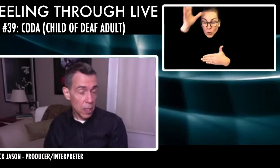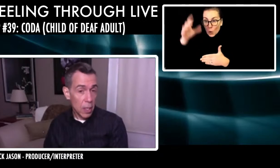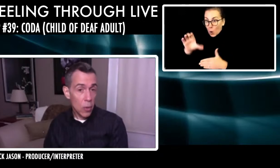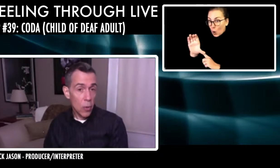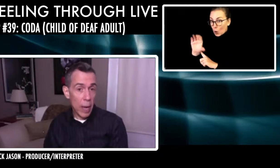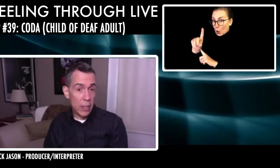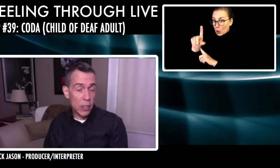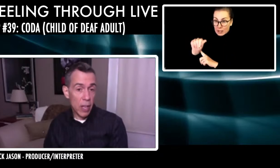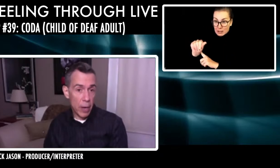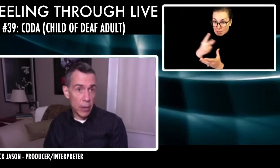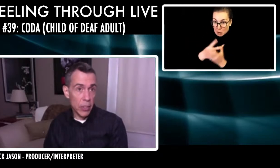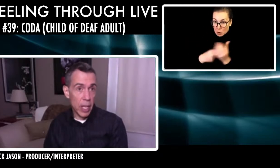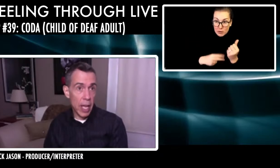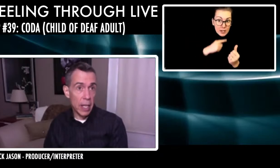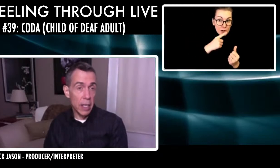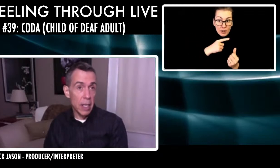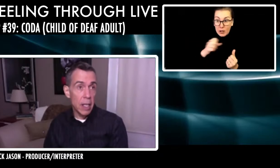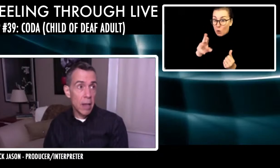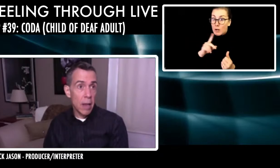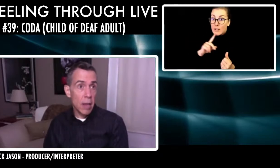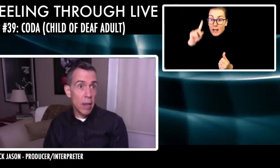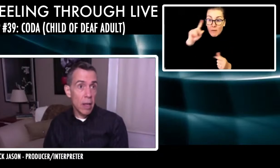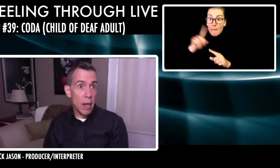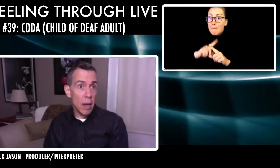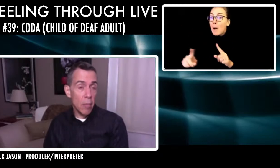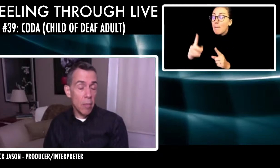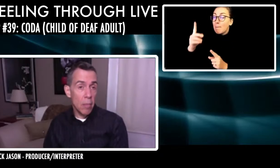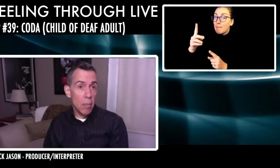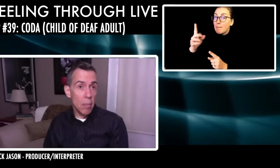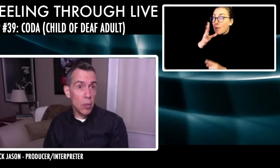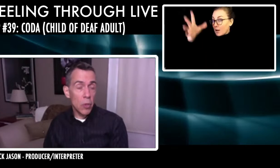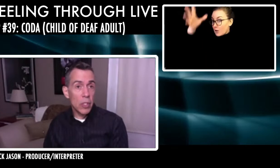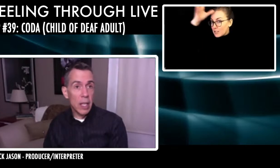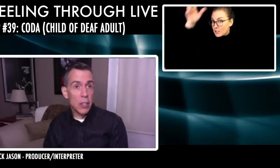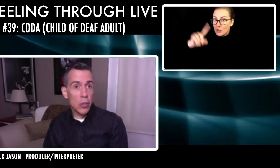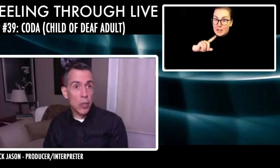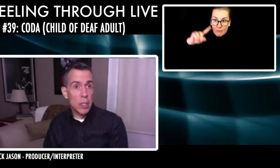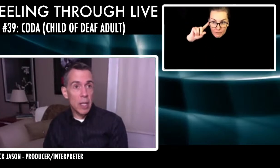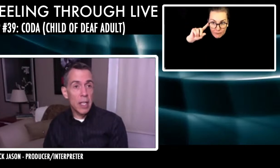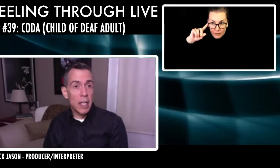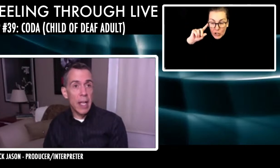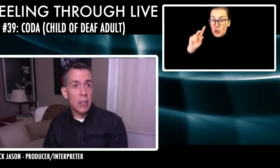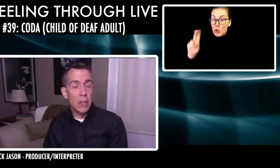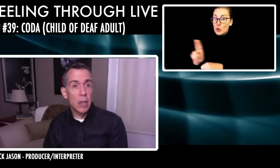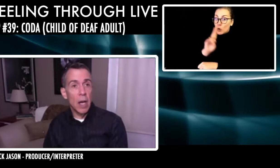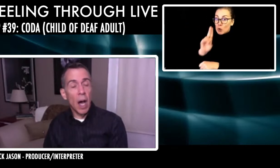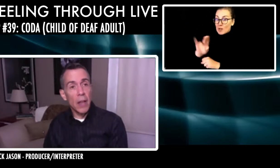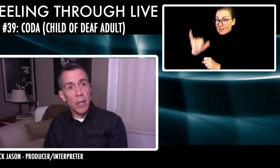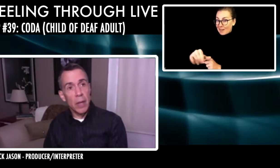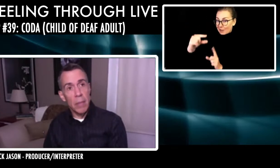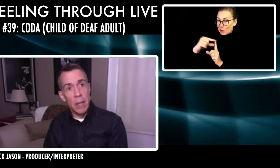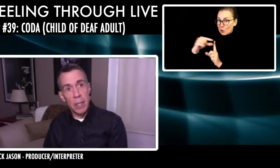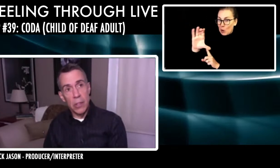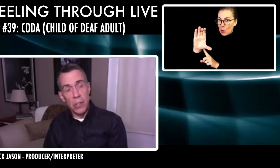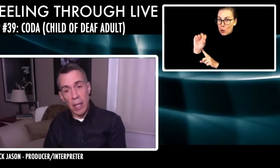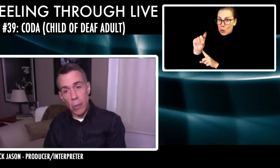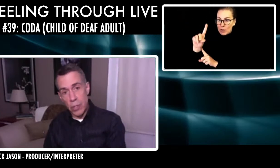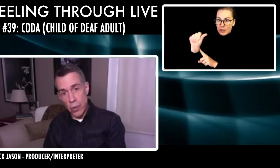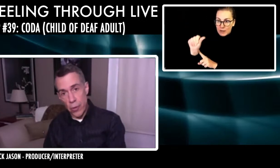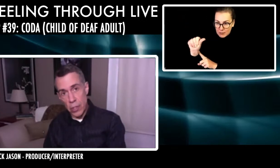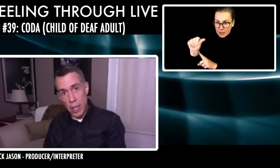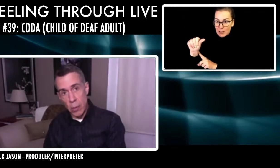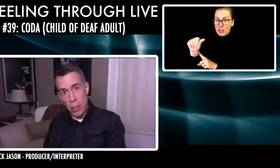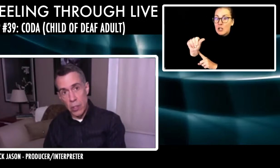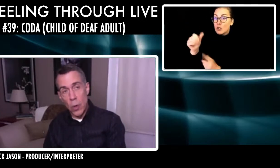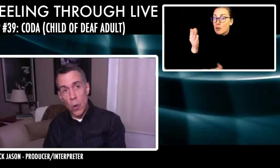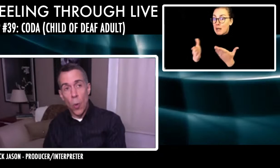who has deaf parents and, um, using that description indicates either that maybe sign language